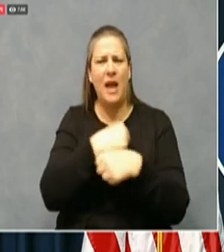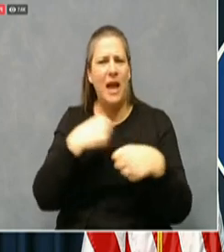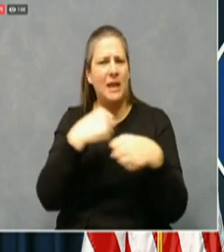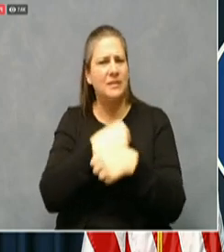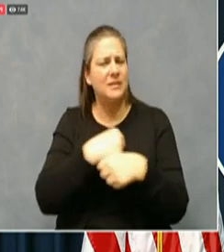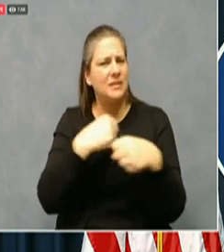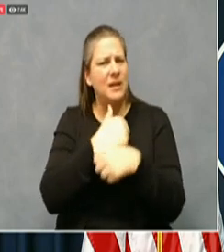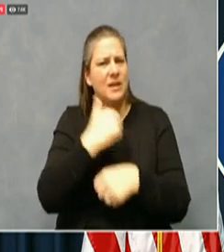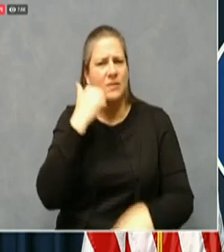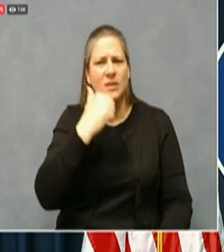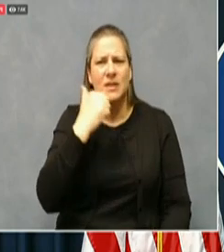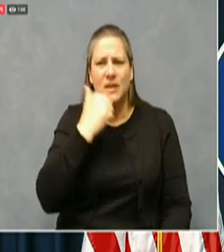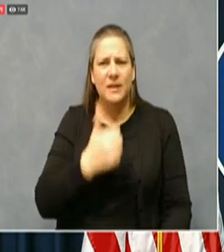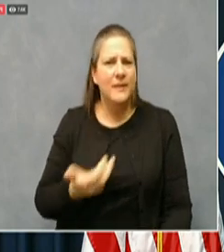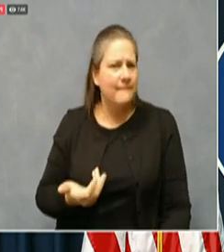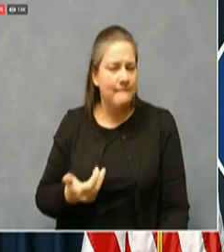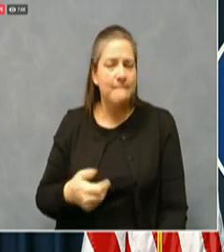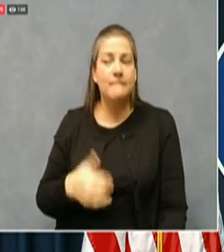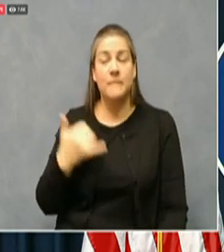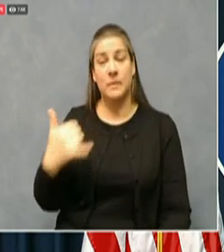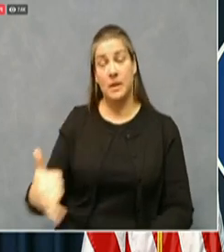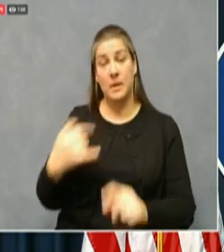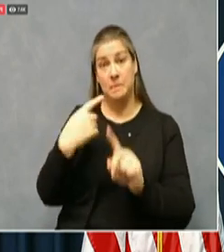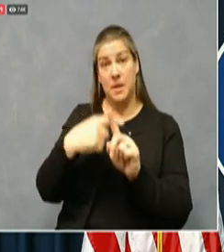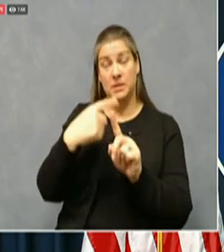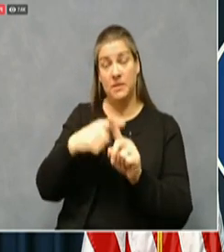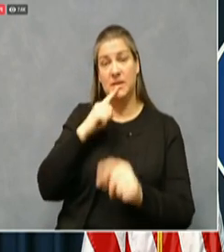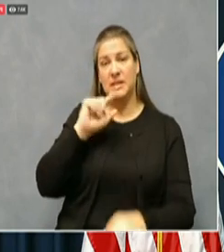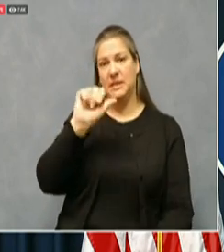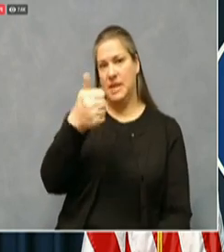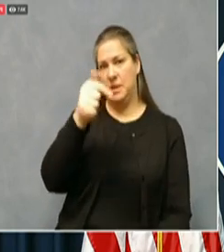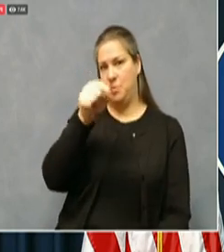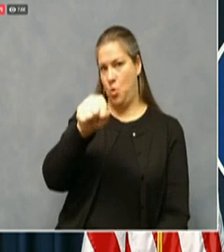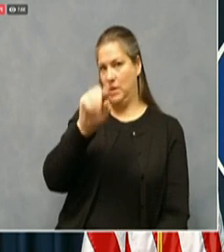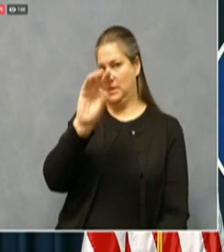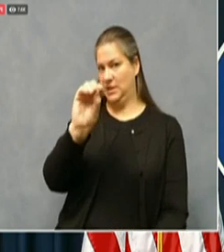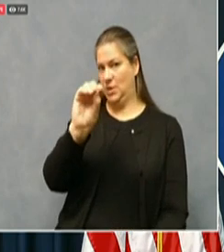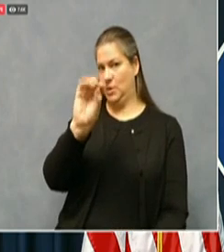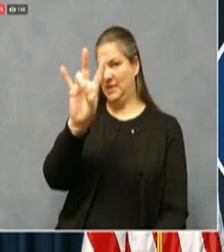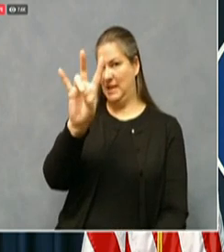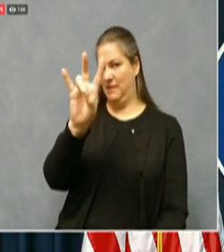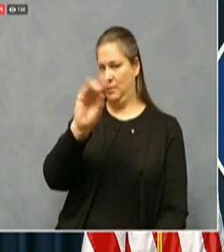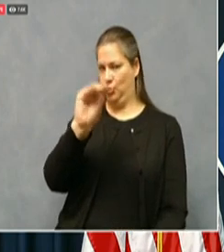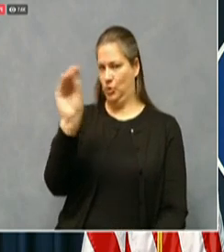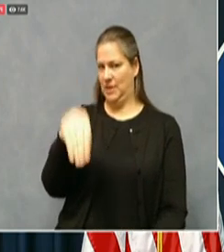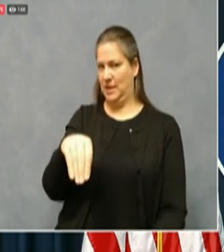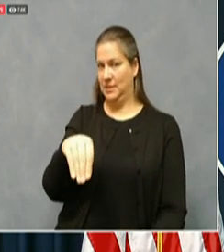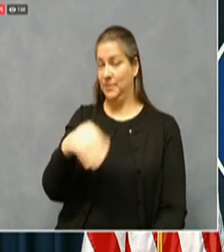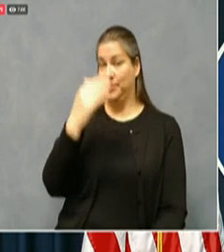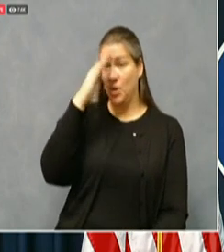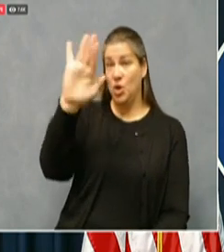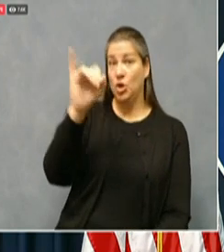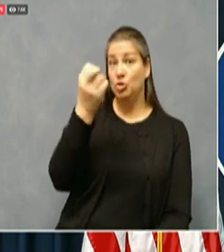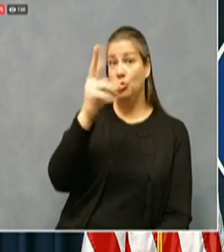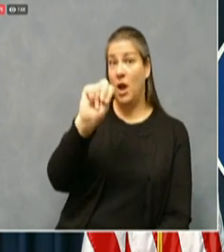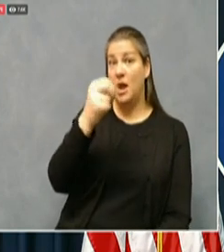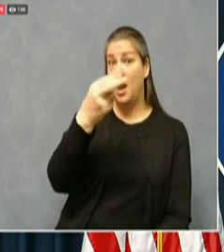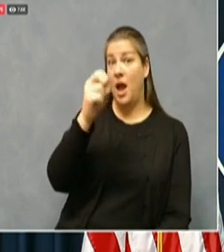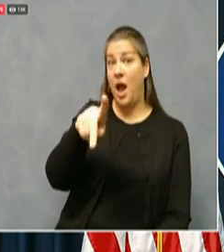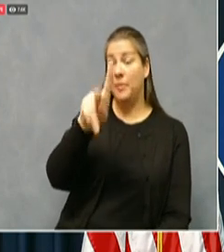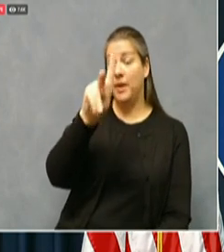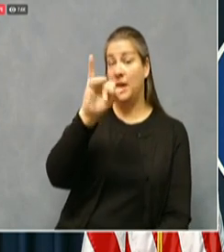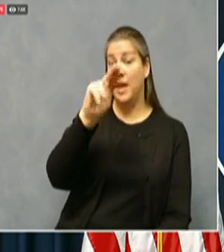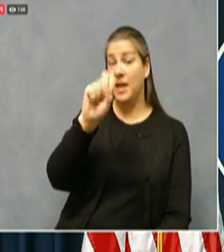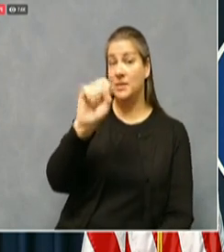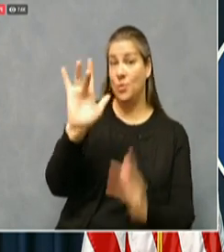now at 10.07%. And I will tell you on the Johns Hopkins website, which again doesn't take our most